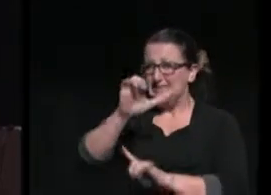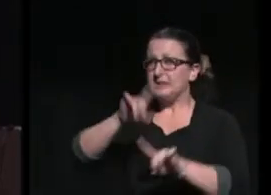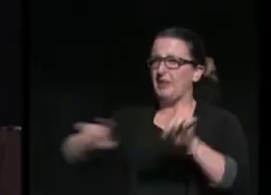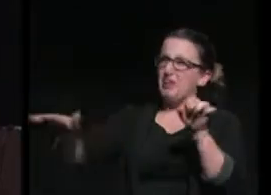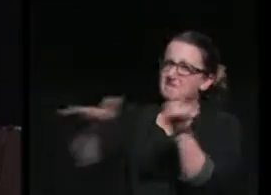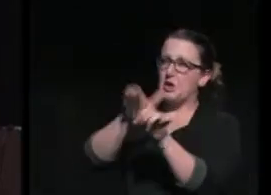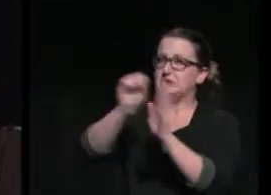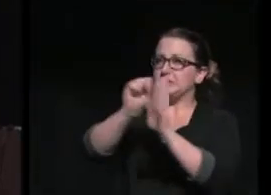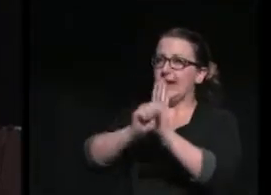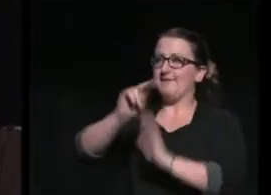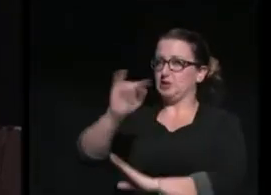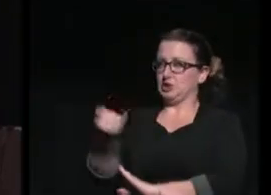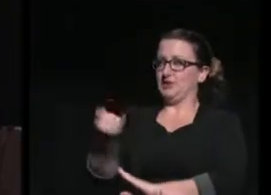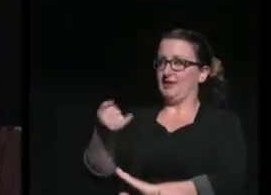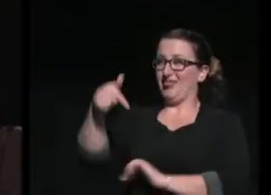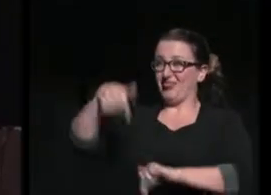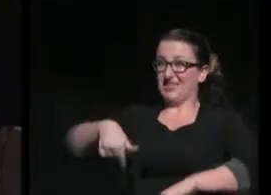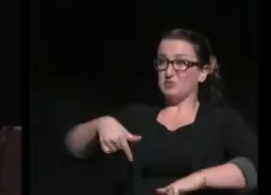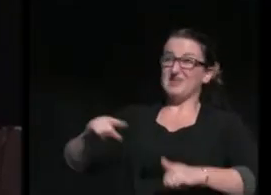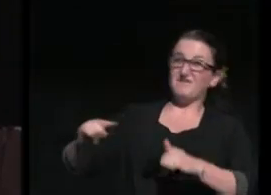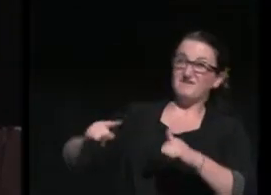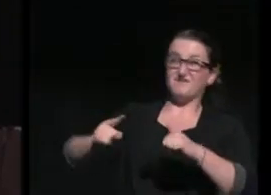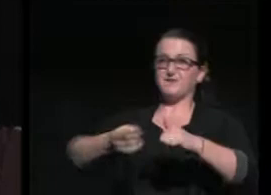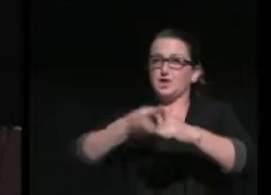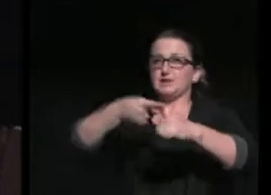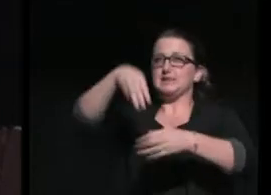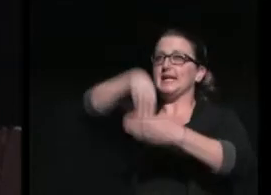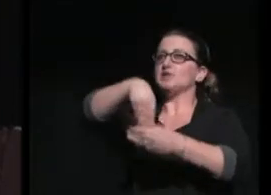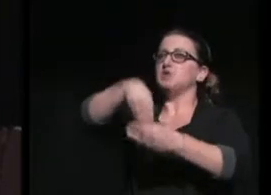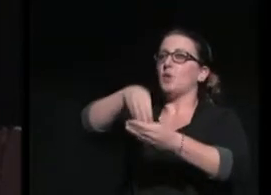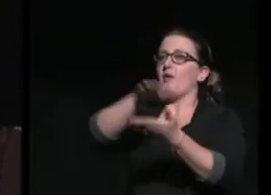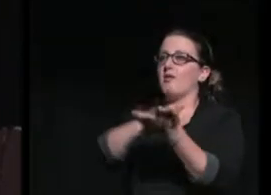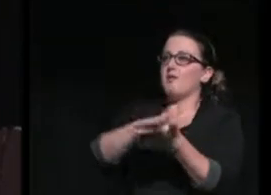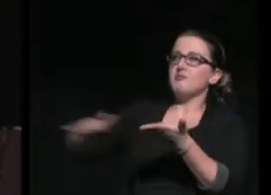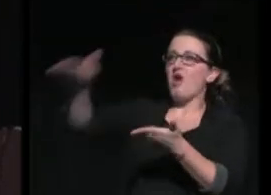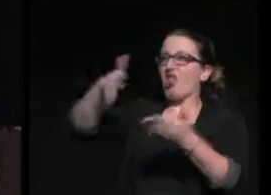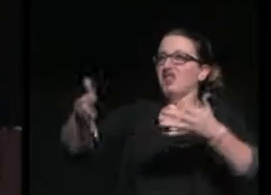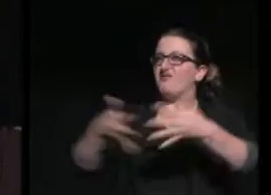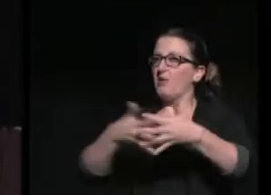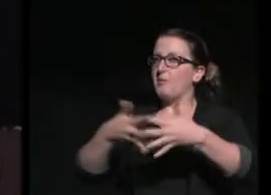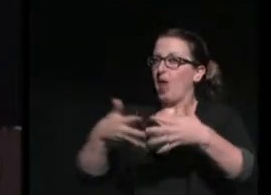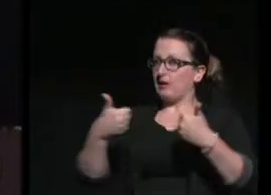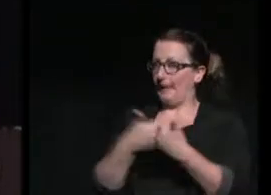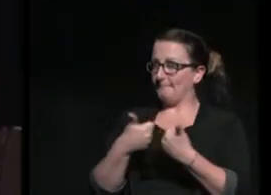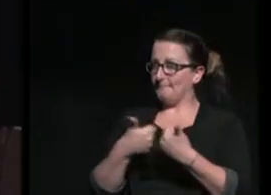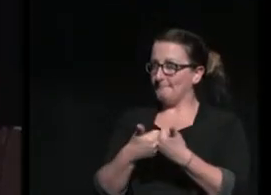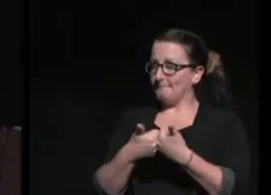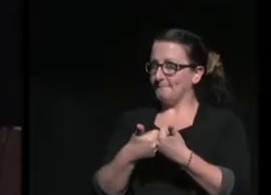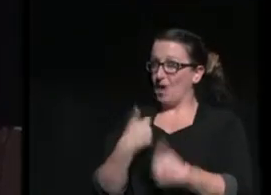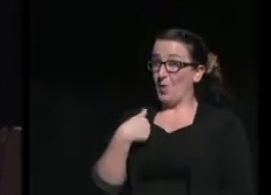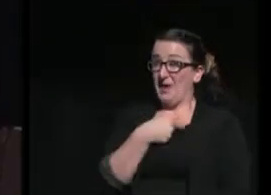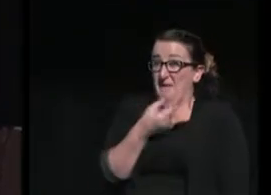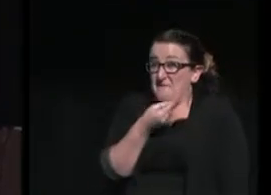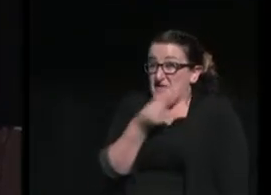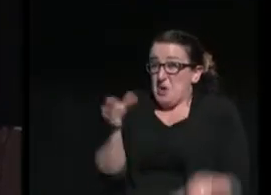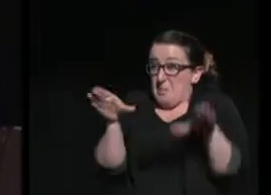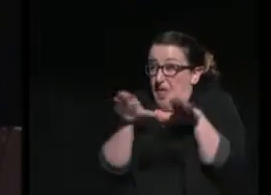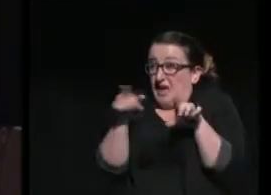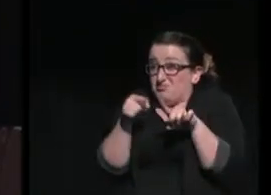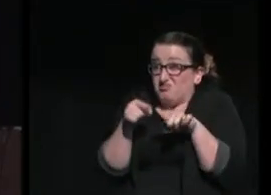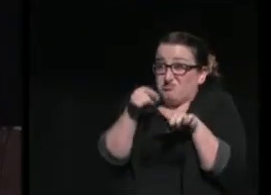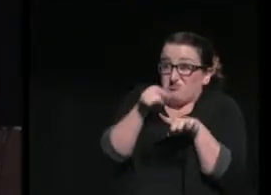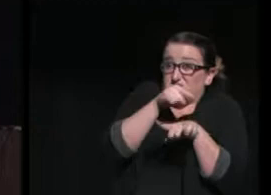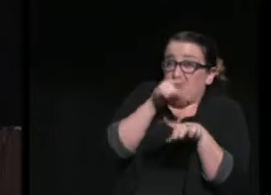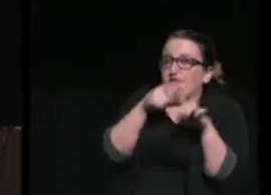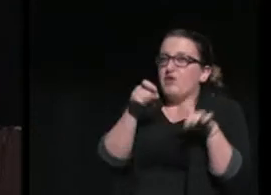home to the very first indoor college football game. And we are only a few blocks from the Irish